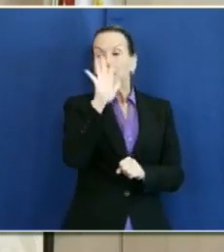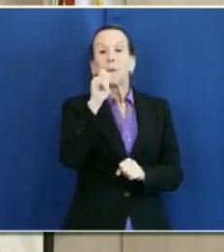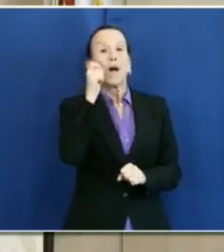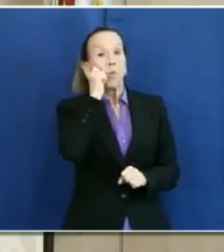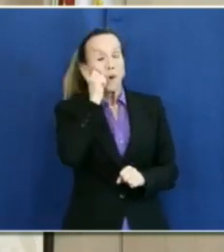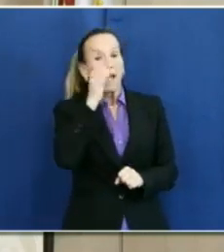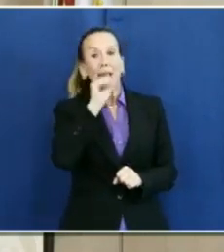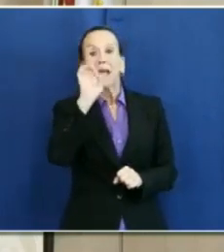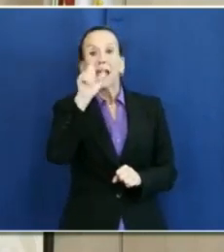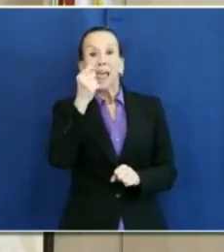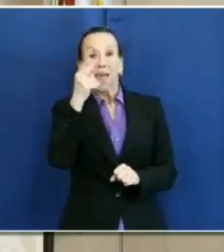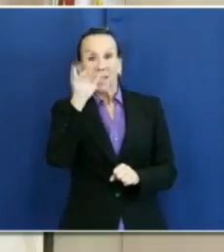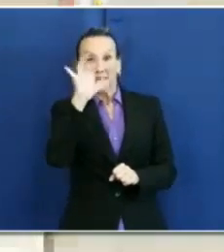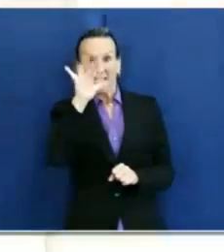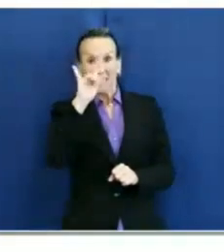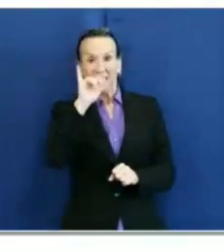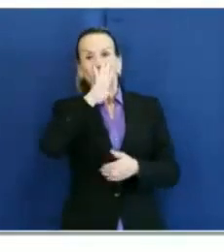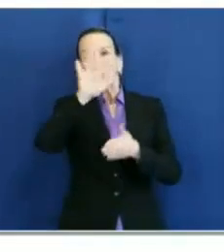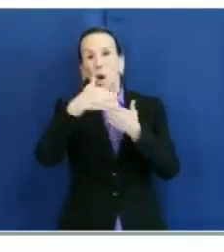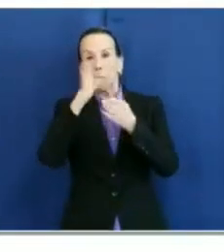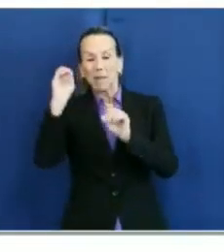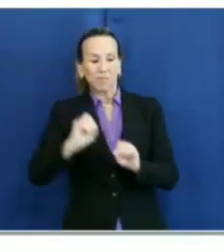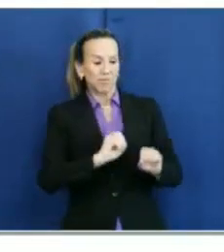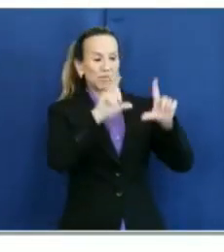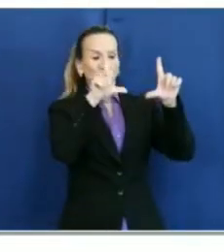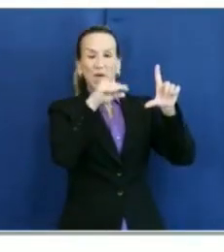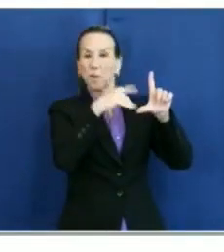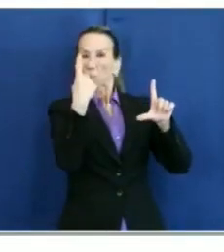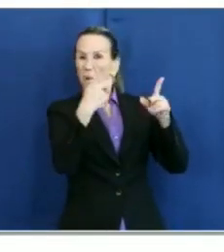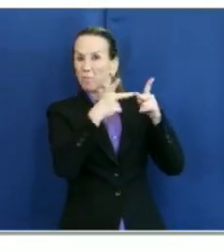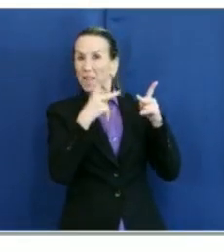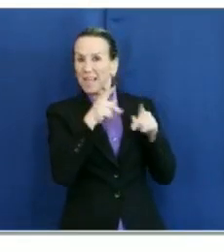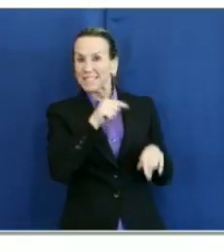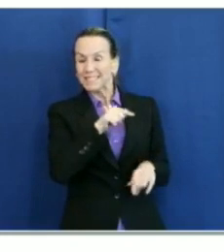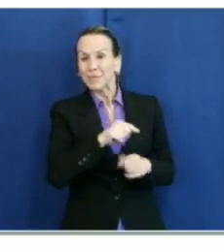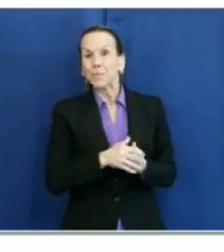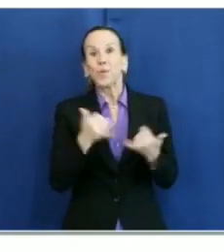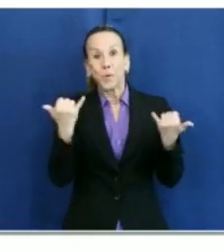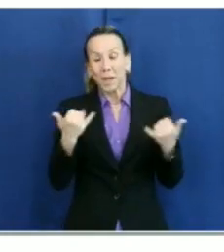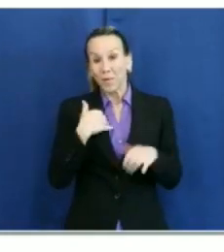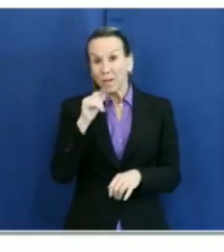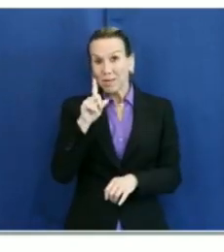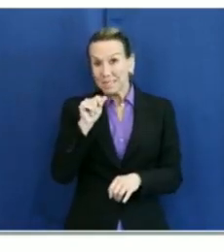all in one location. So currently, there is data